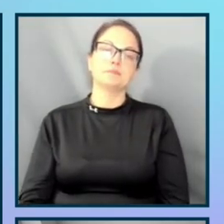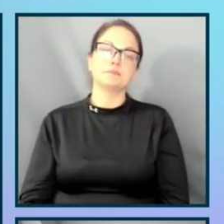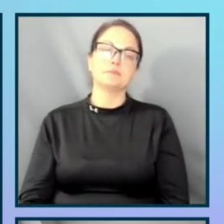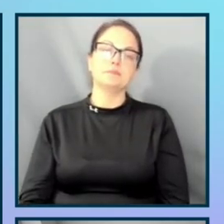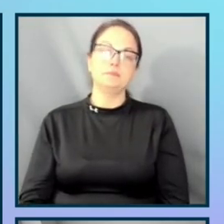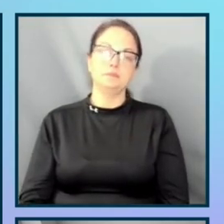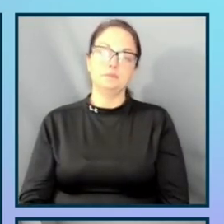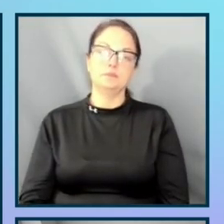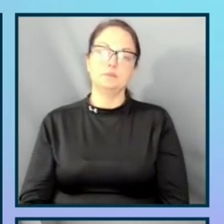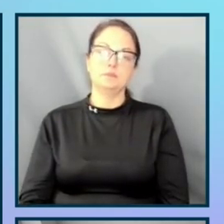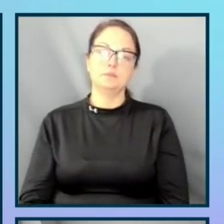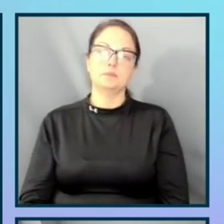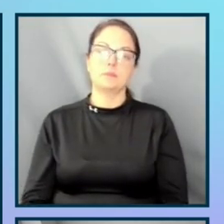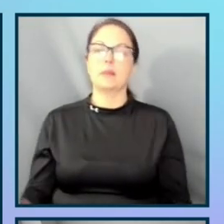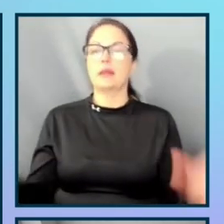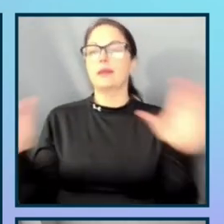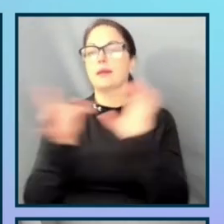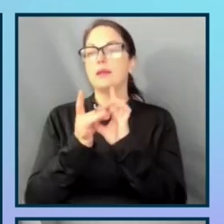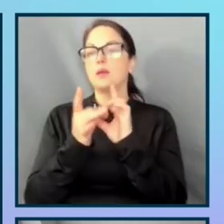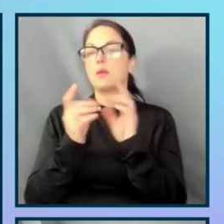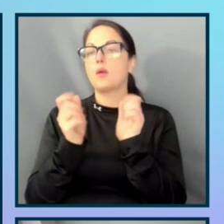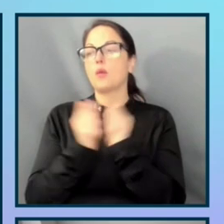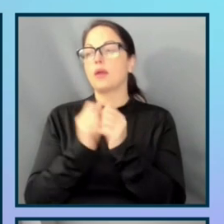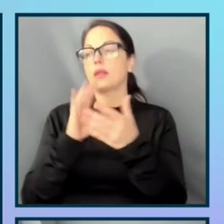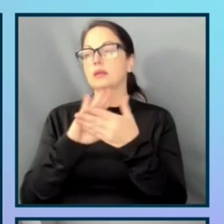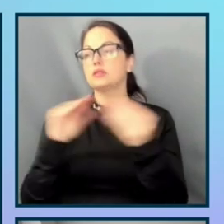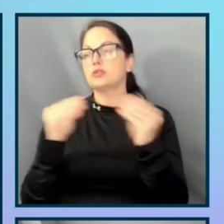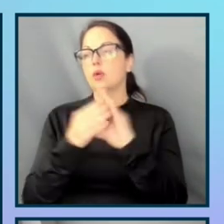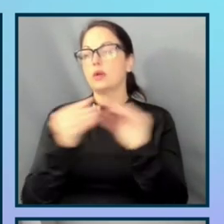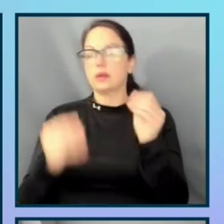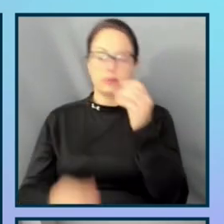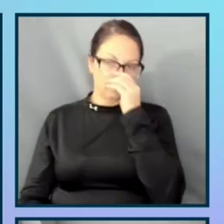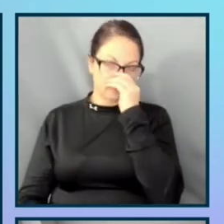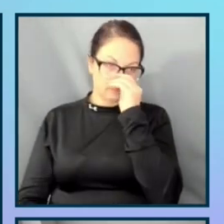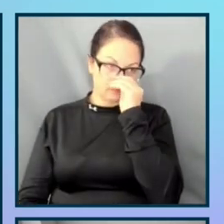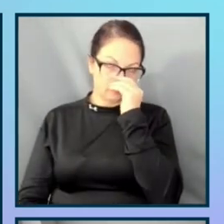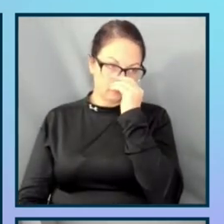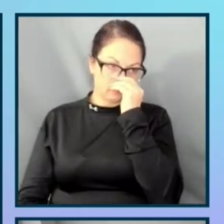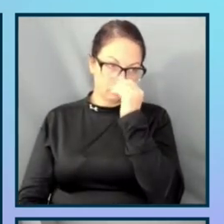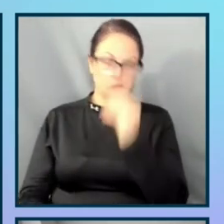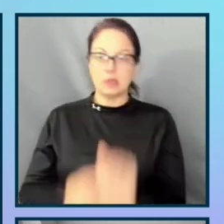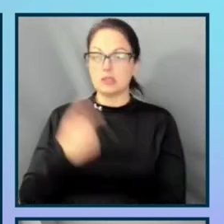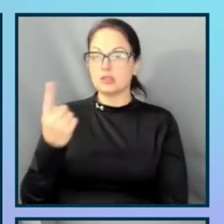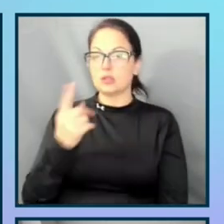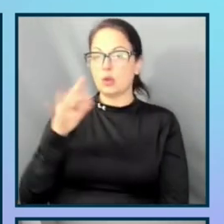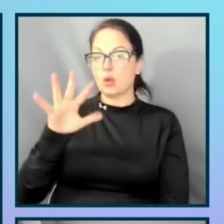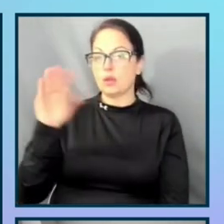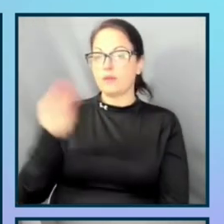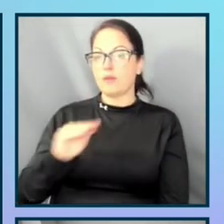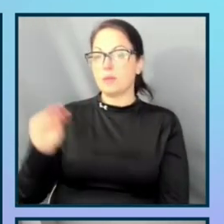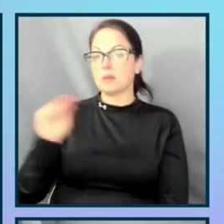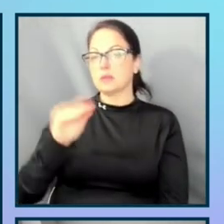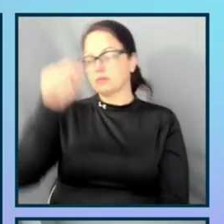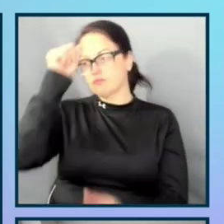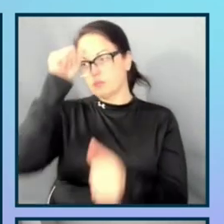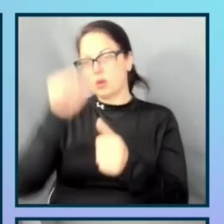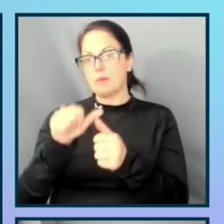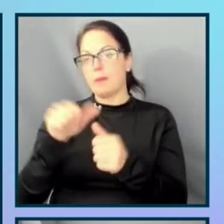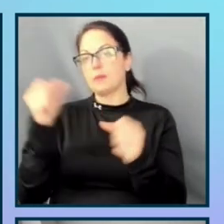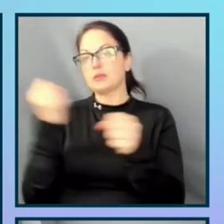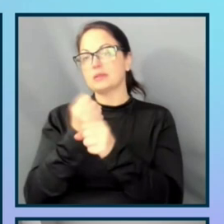our story. So in reality, only 5% of people remember statistics after they are shared.